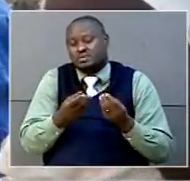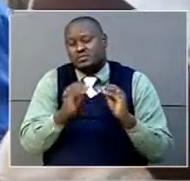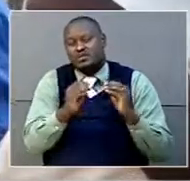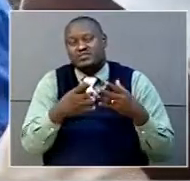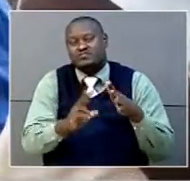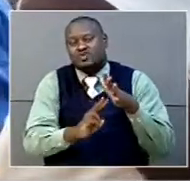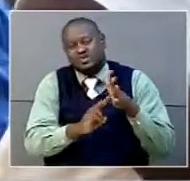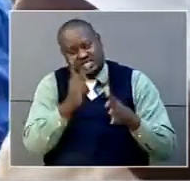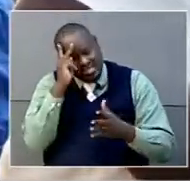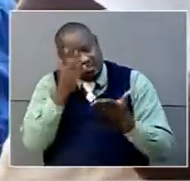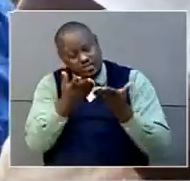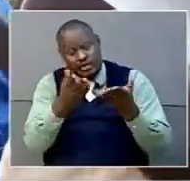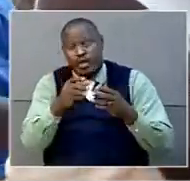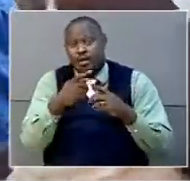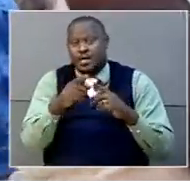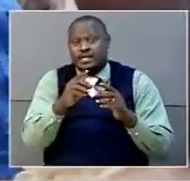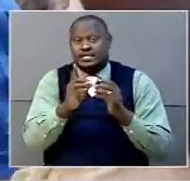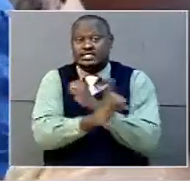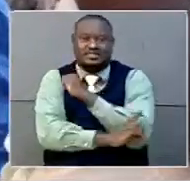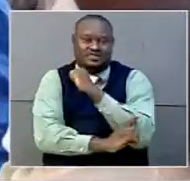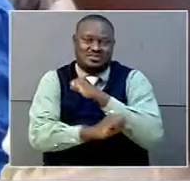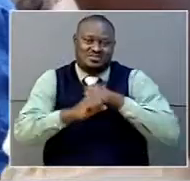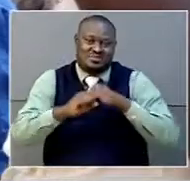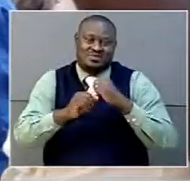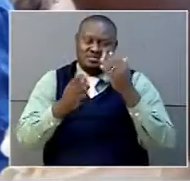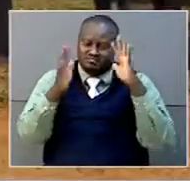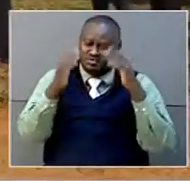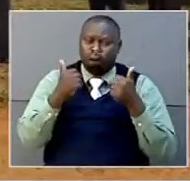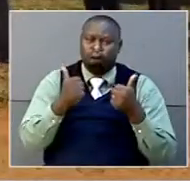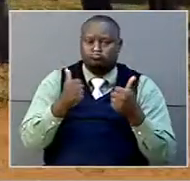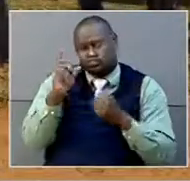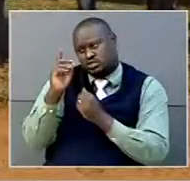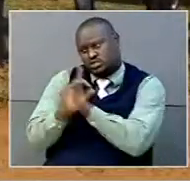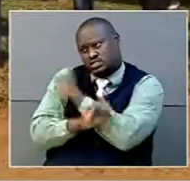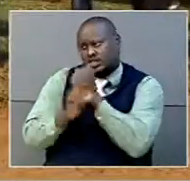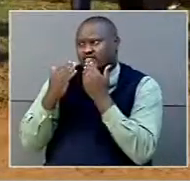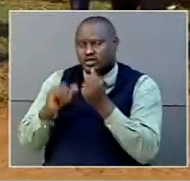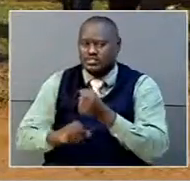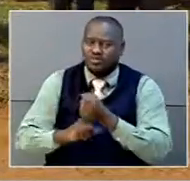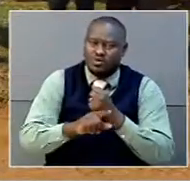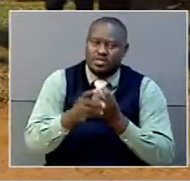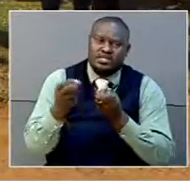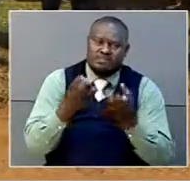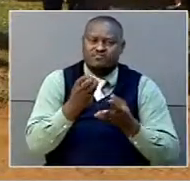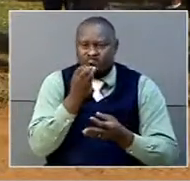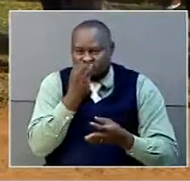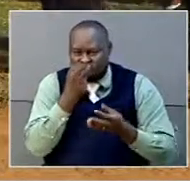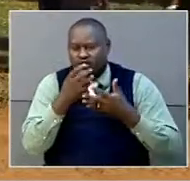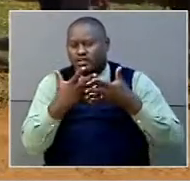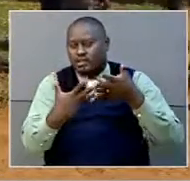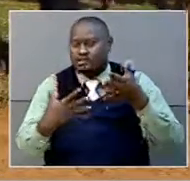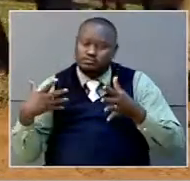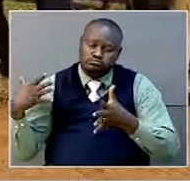Although Omoro local government officials applaud the central government for supporting the center with food, through the time,